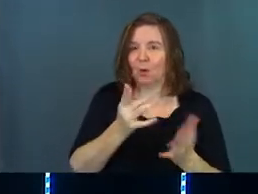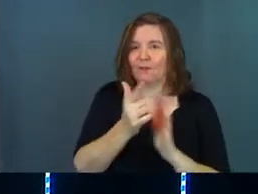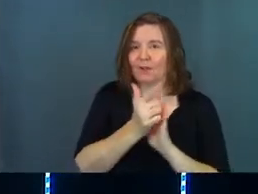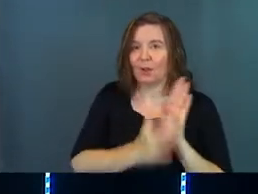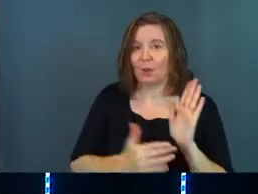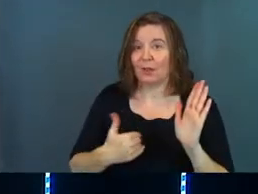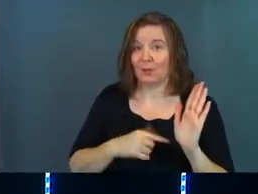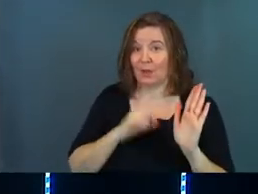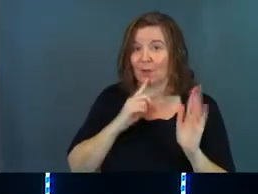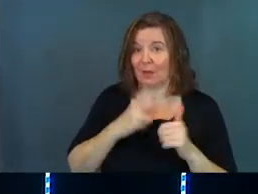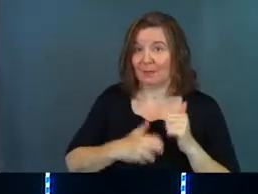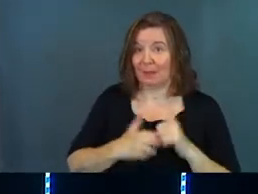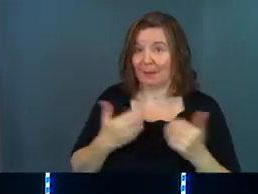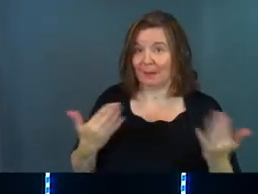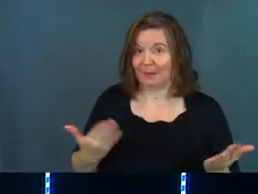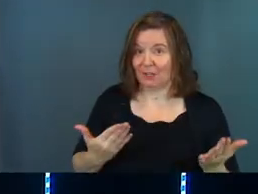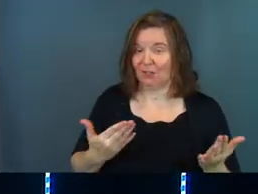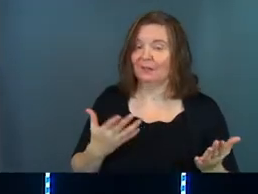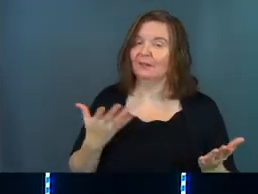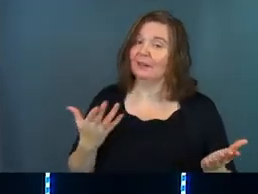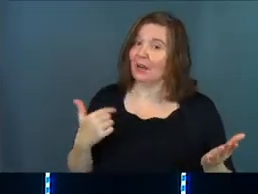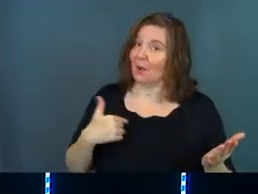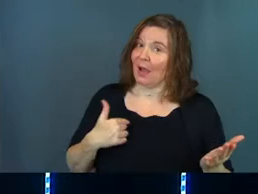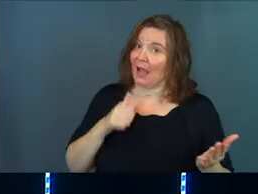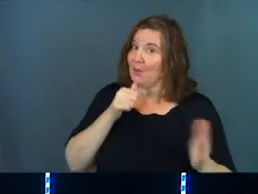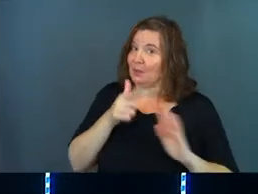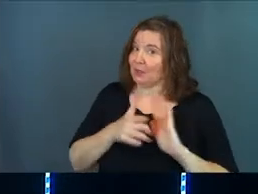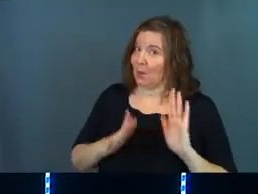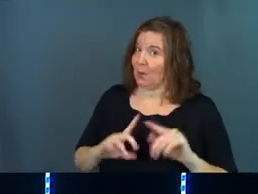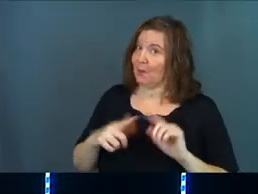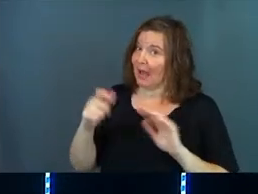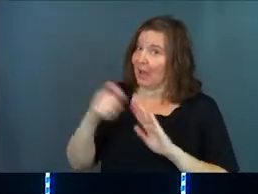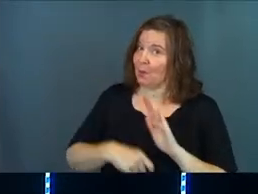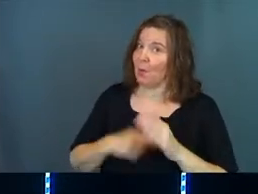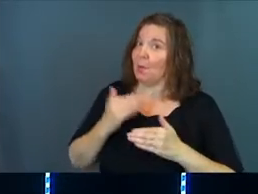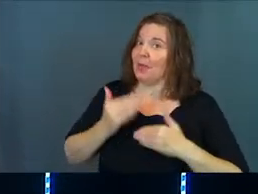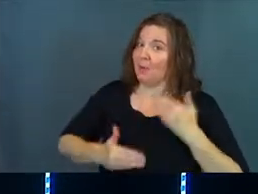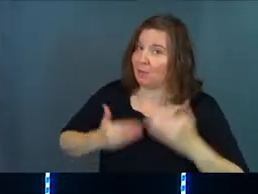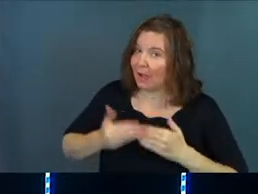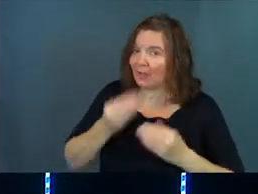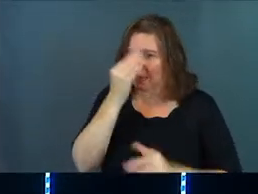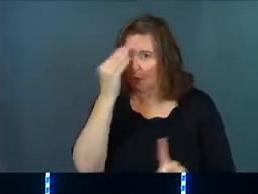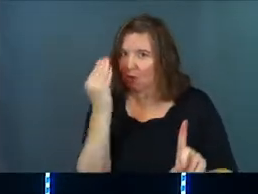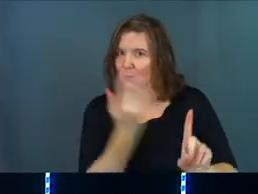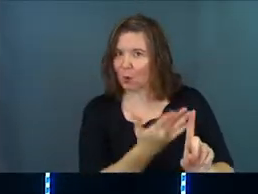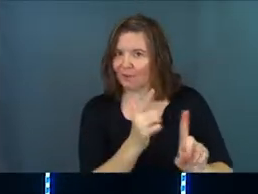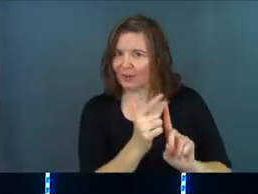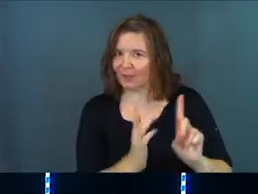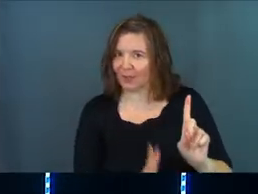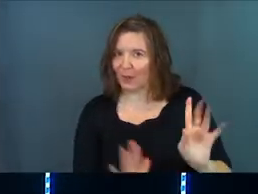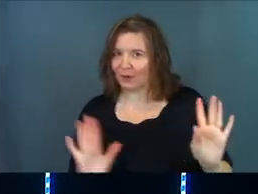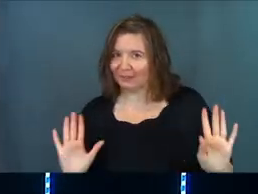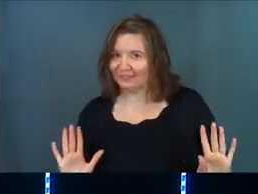lawyer that we had a real problem here. Now, I wasn't a lawyer, but I wrote the process that notified the lawyer.